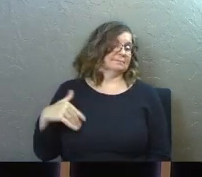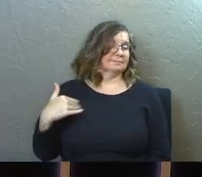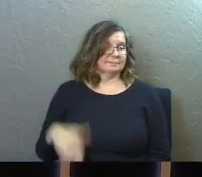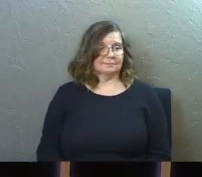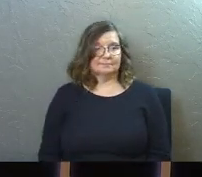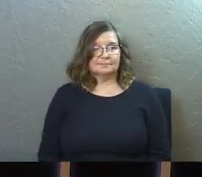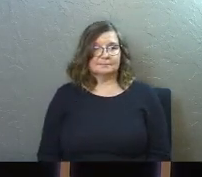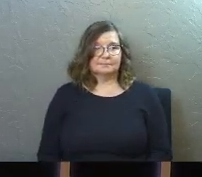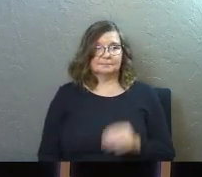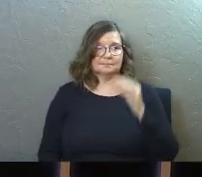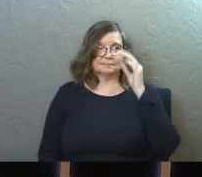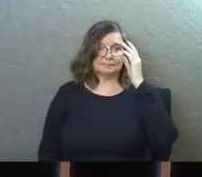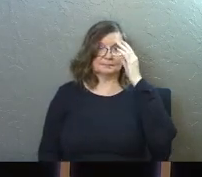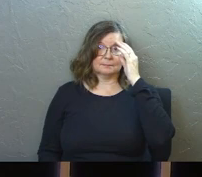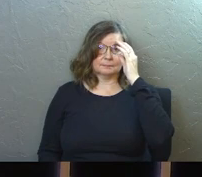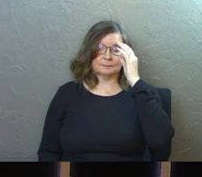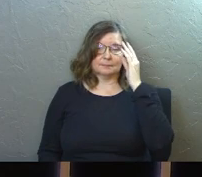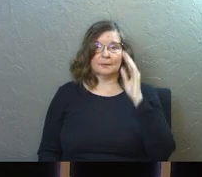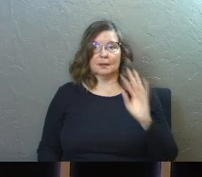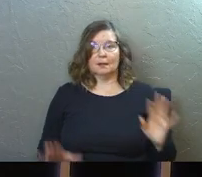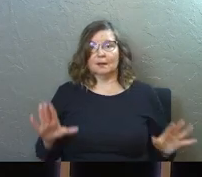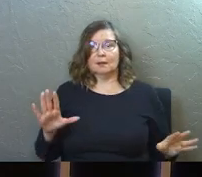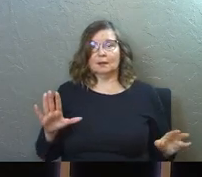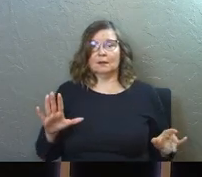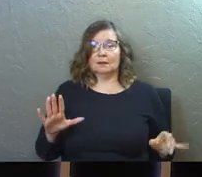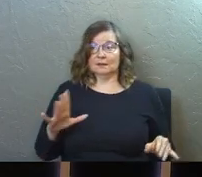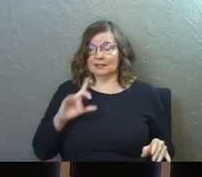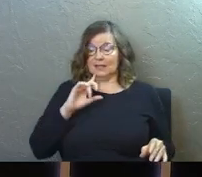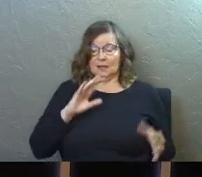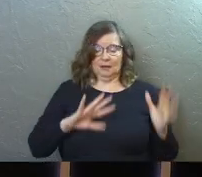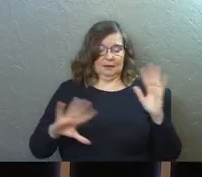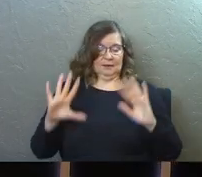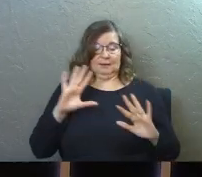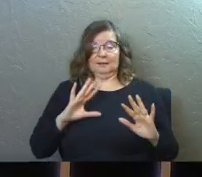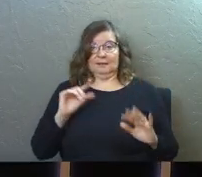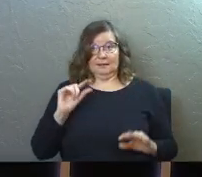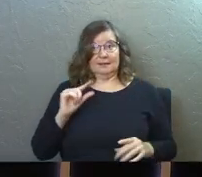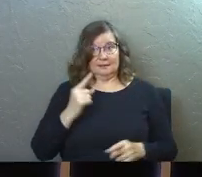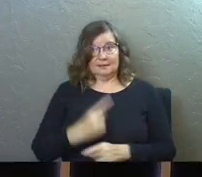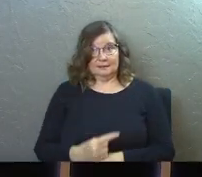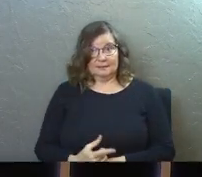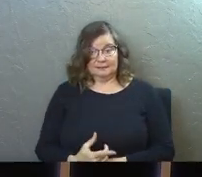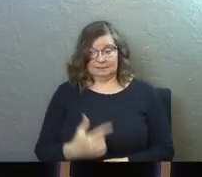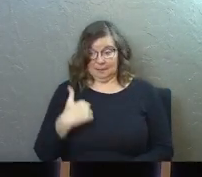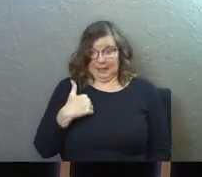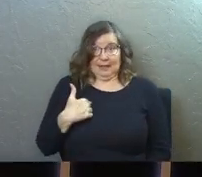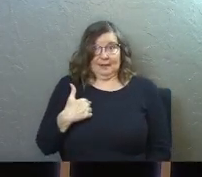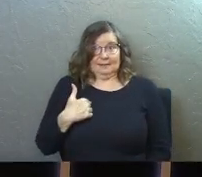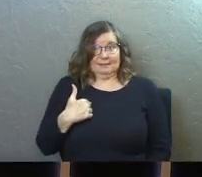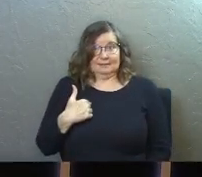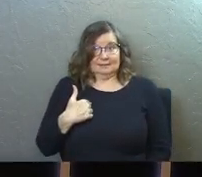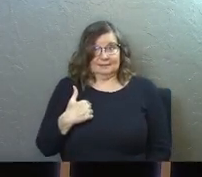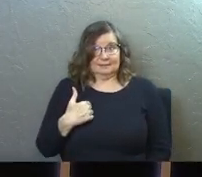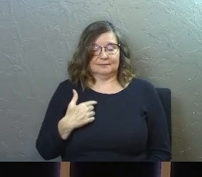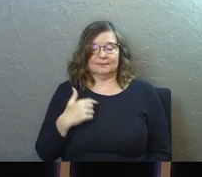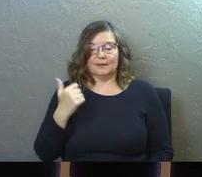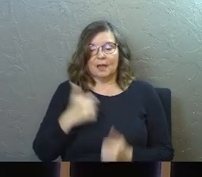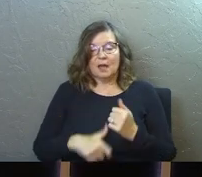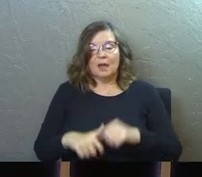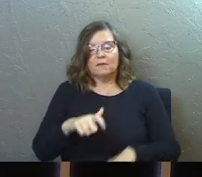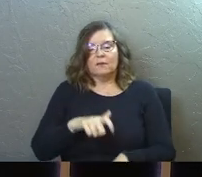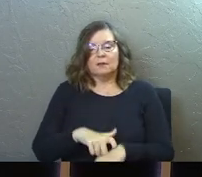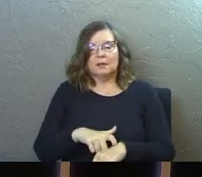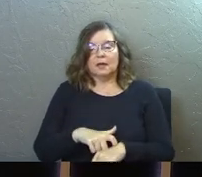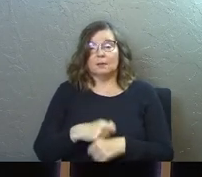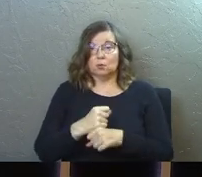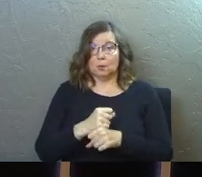Does it knock you down a few notches? It does me. Every time